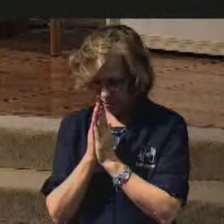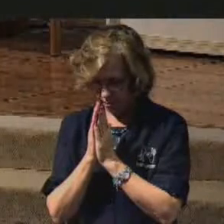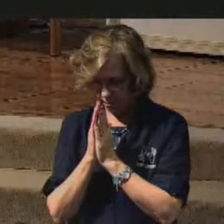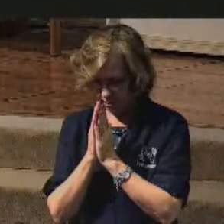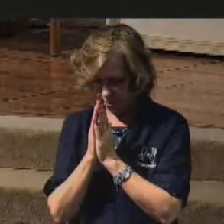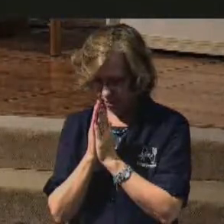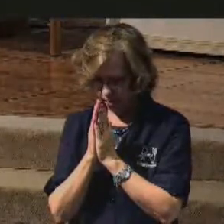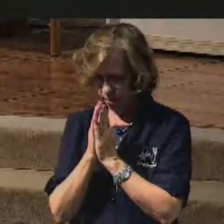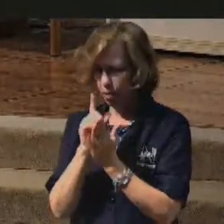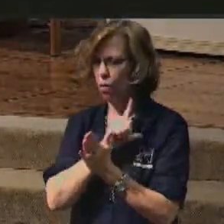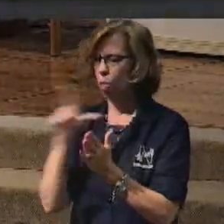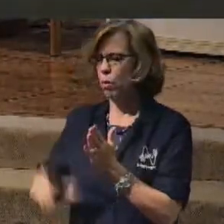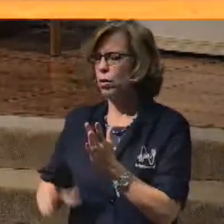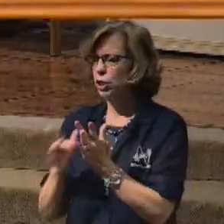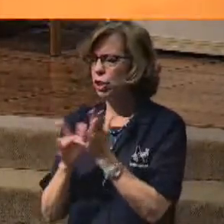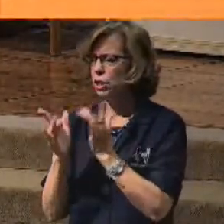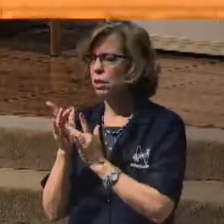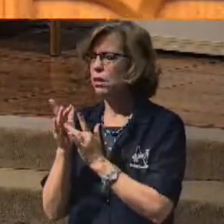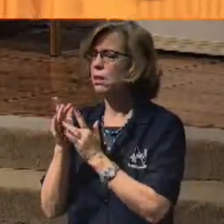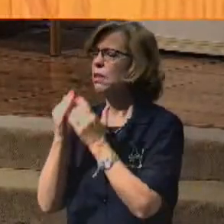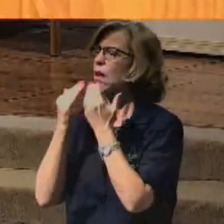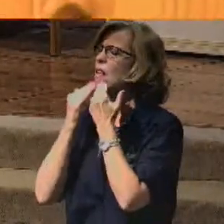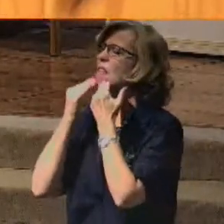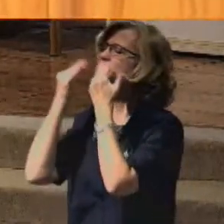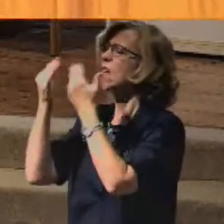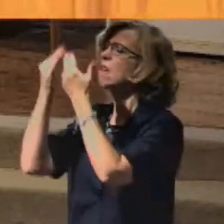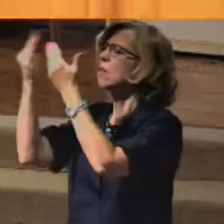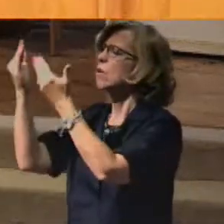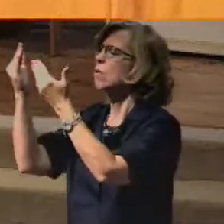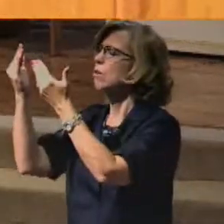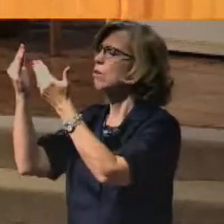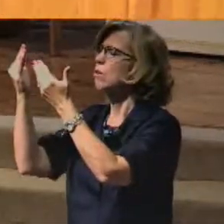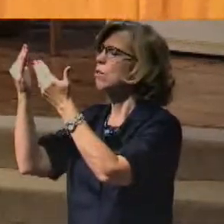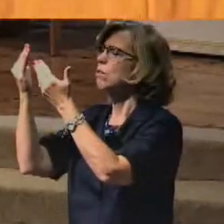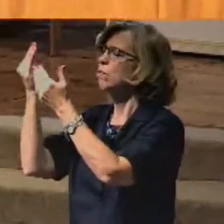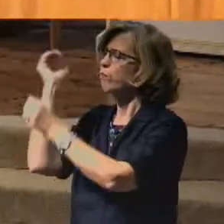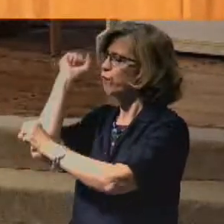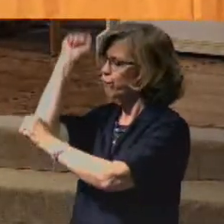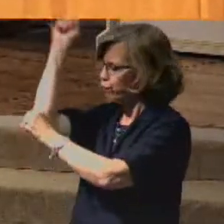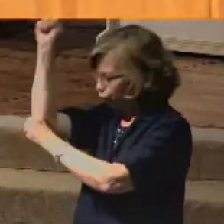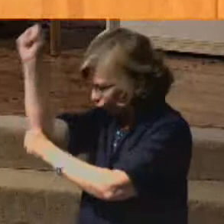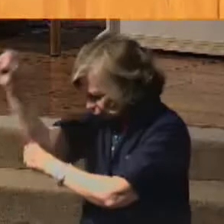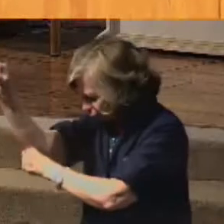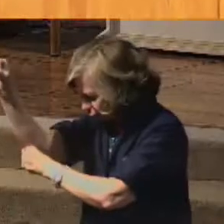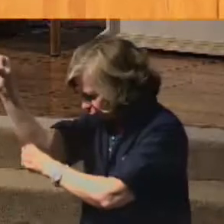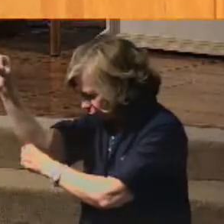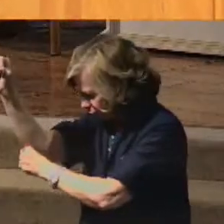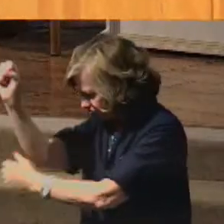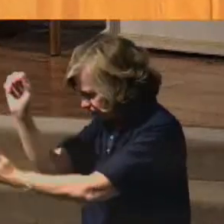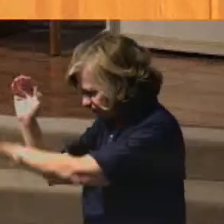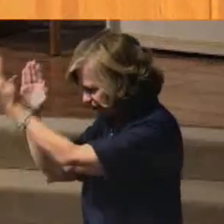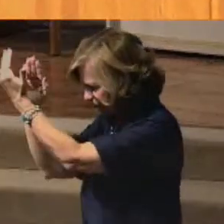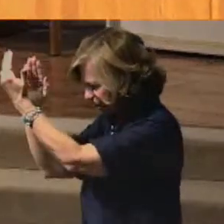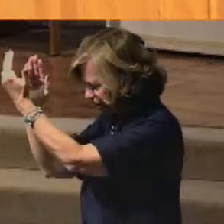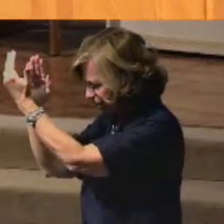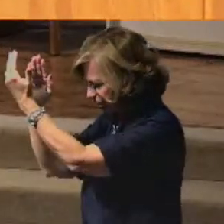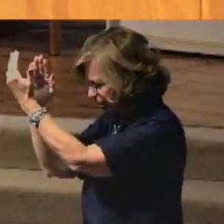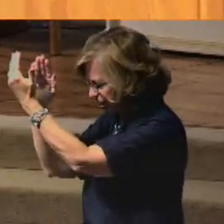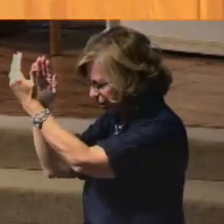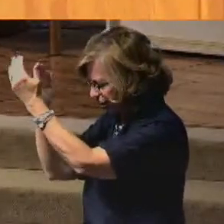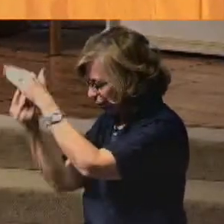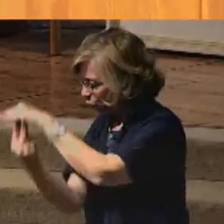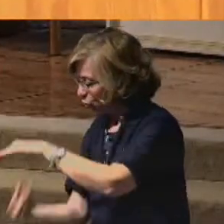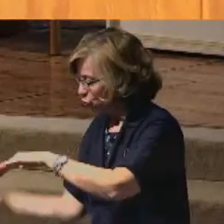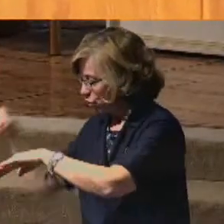Now, Jesus, I thank you that we're bowing before you, our risen and soon